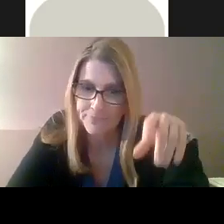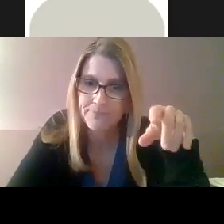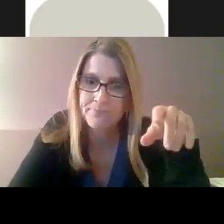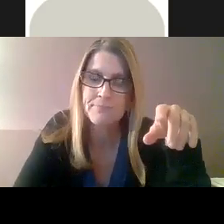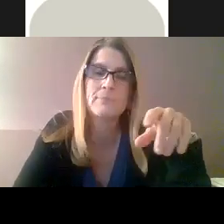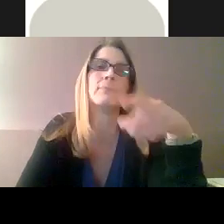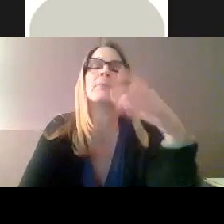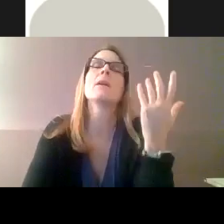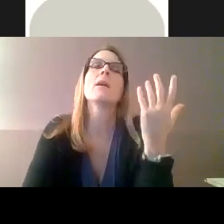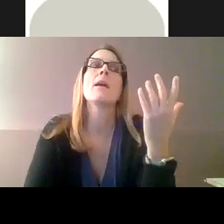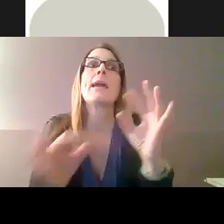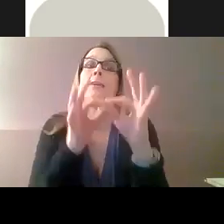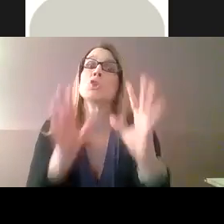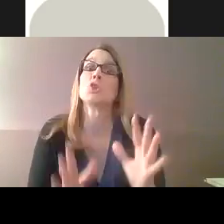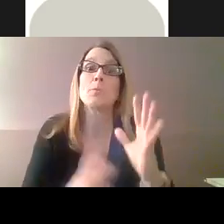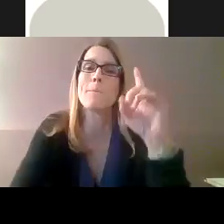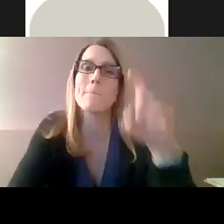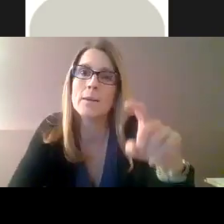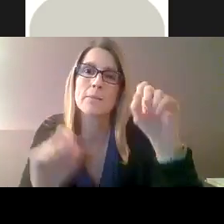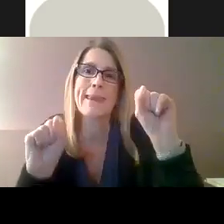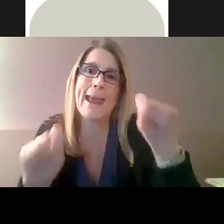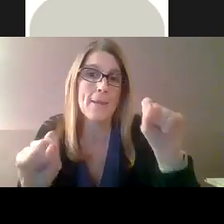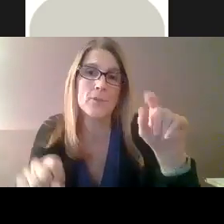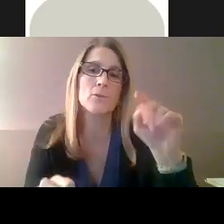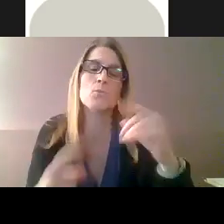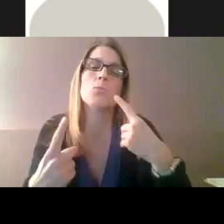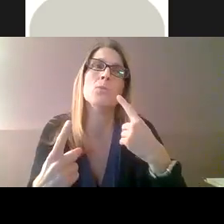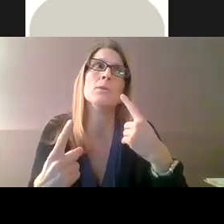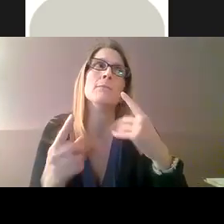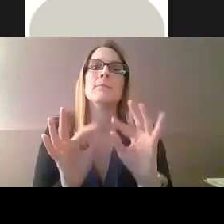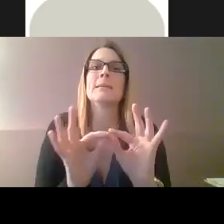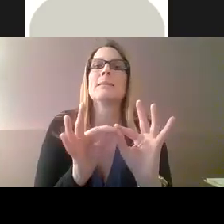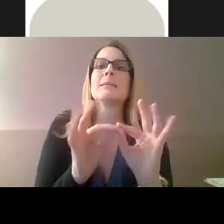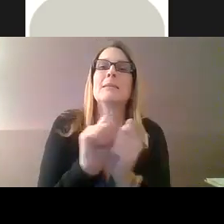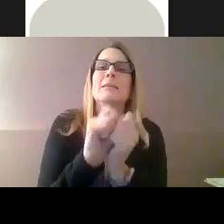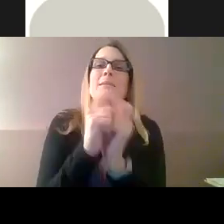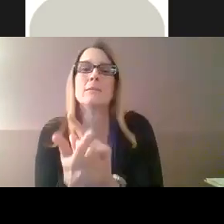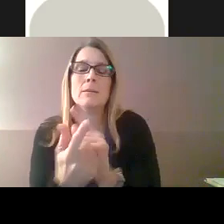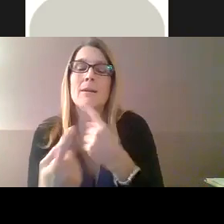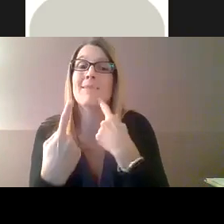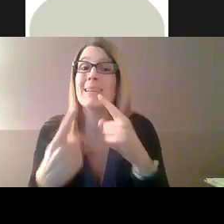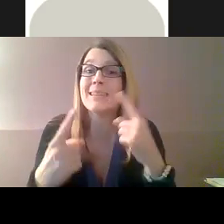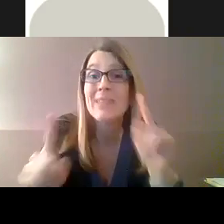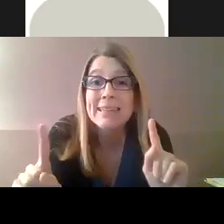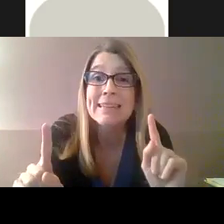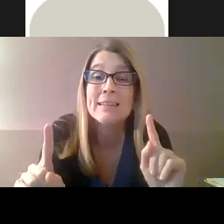DSPS, Department of Safety and Professional Services. And the interpreters must be able to